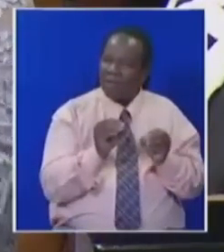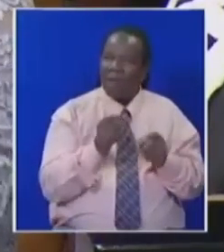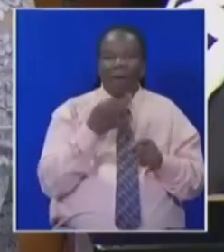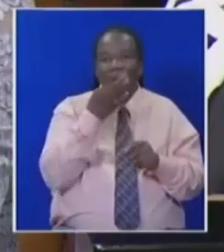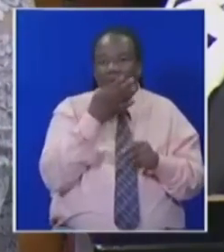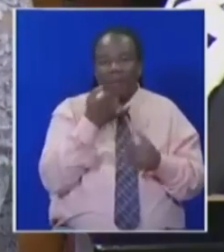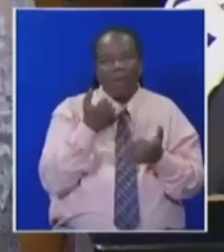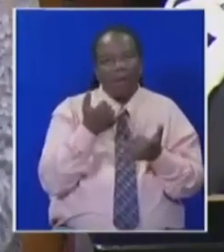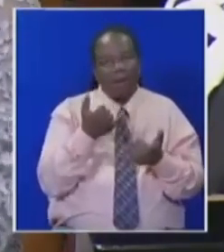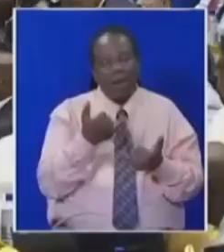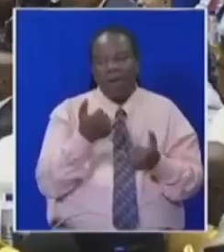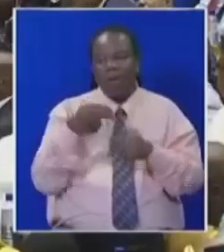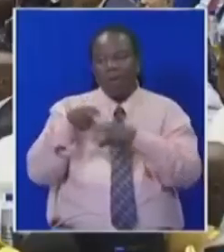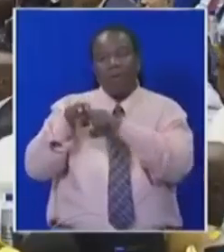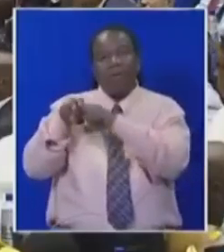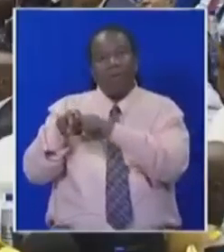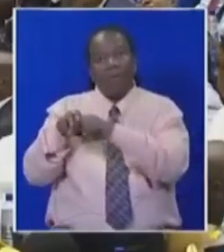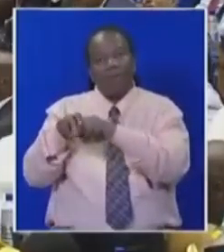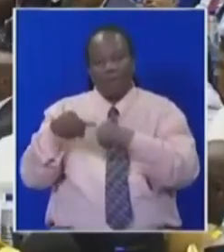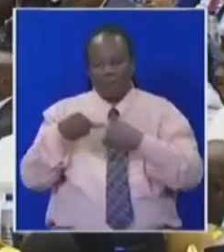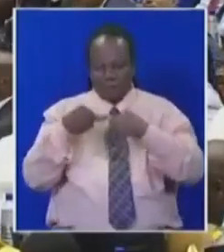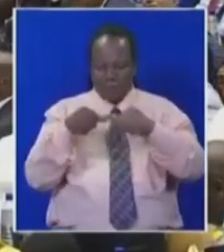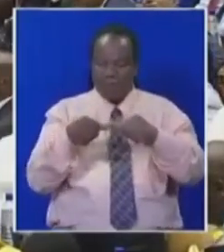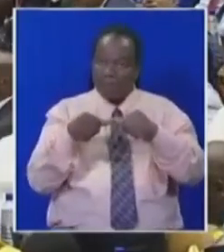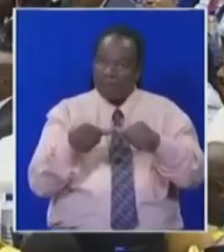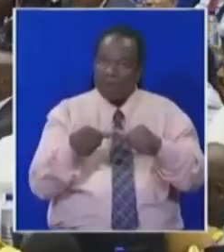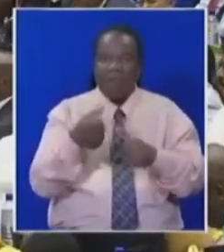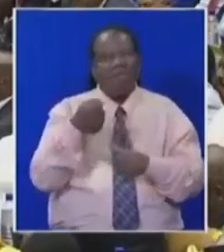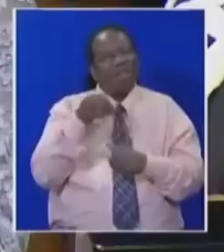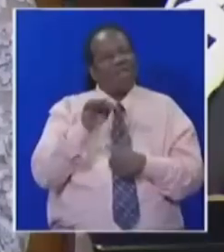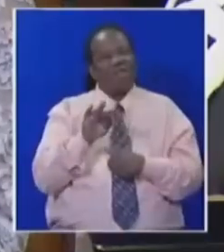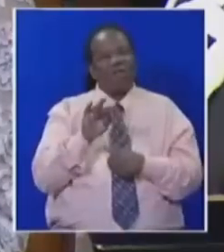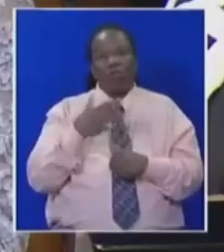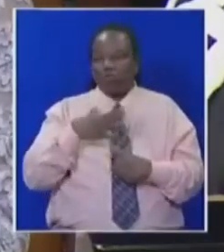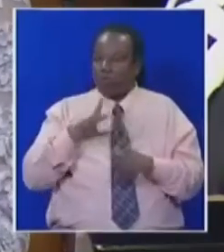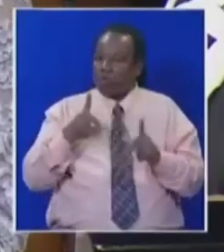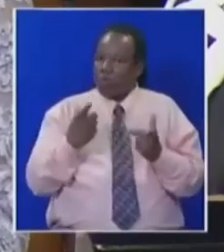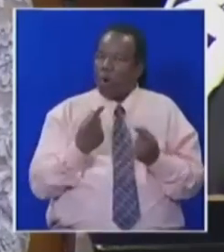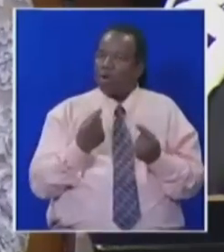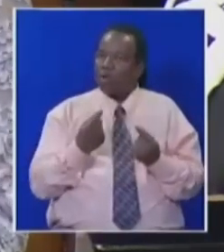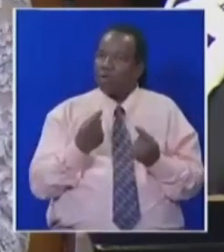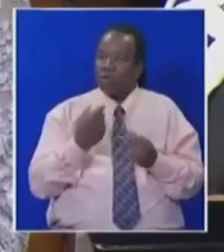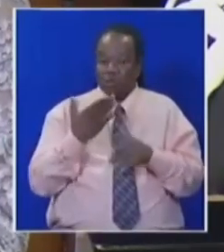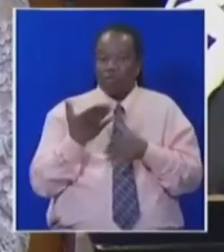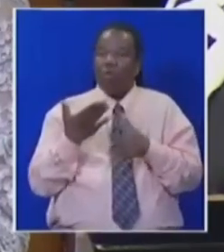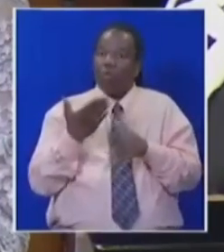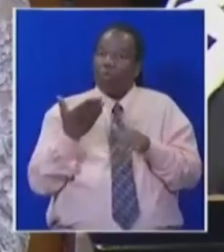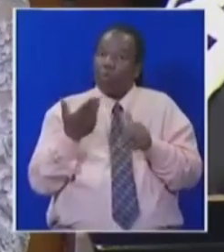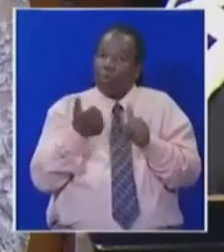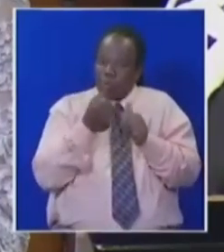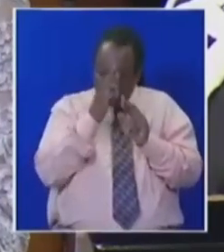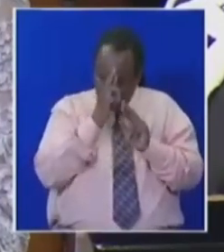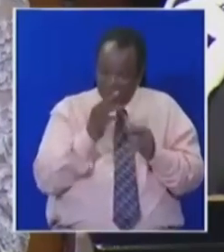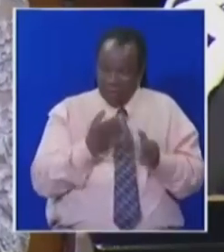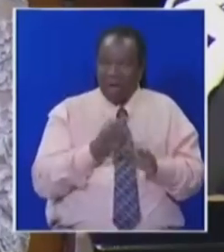you take your seats and we proceed or if you don't want to cooperate you leave the chamber now we're